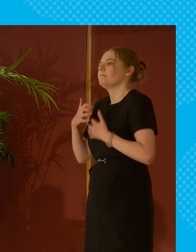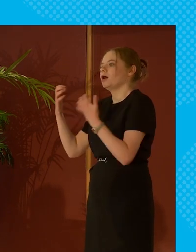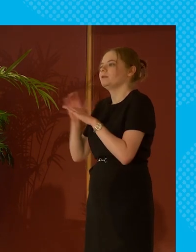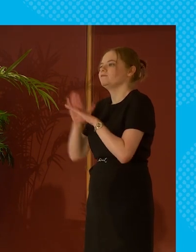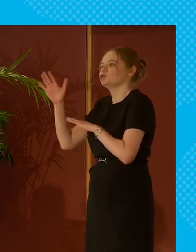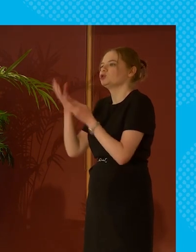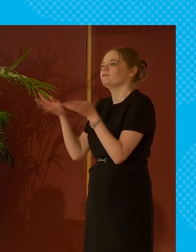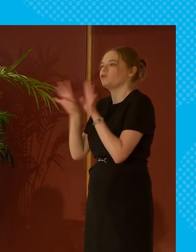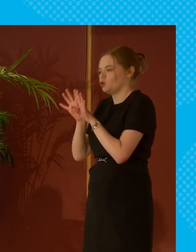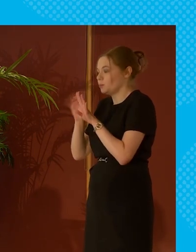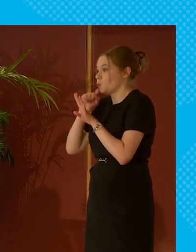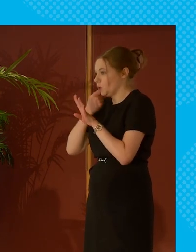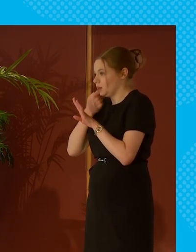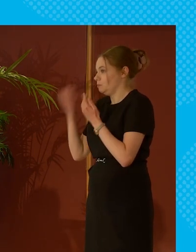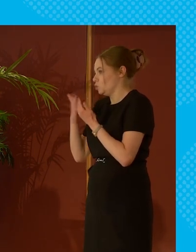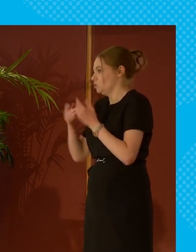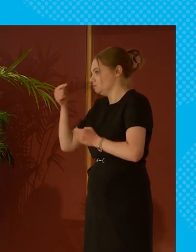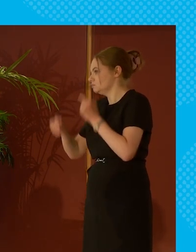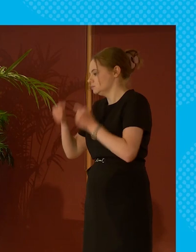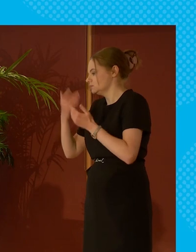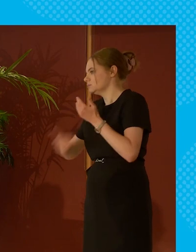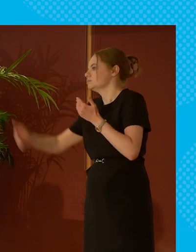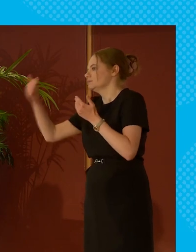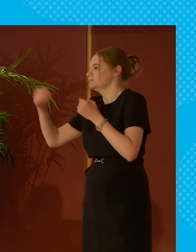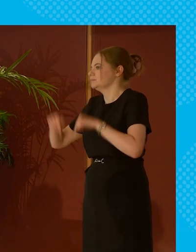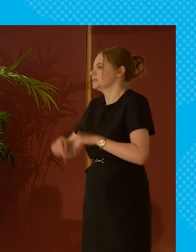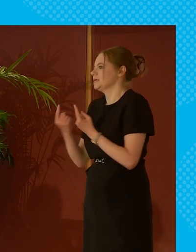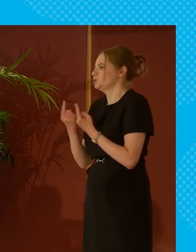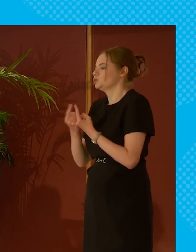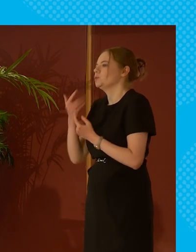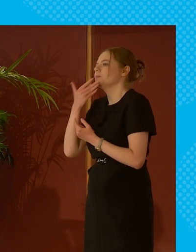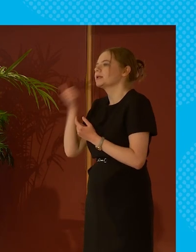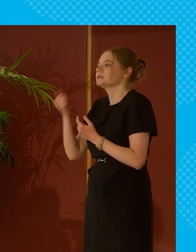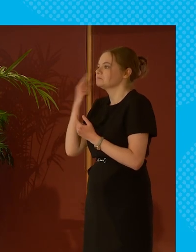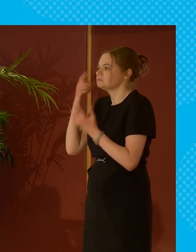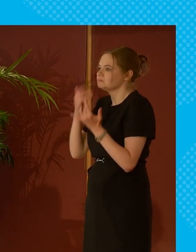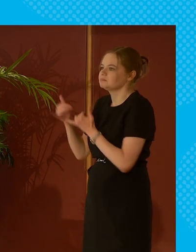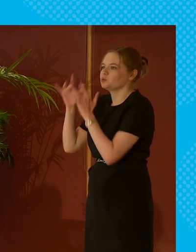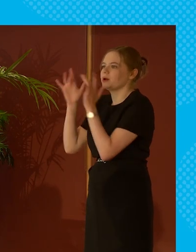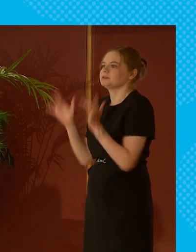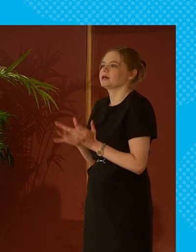parliament's futures forum will be supporting further debate and discussion on this issue so please do check out its website